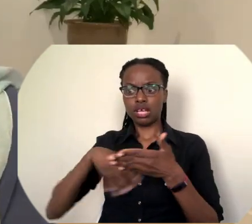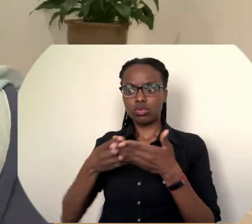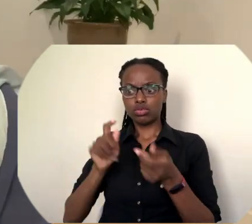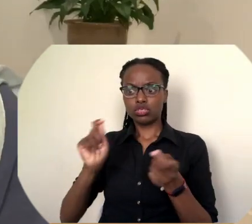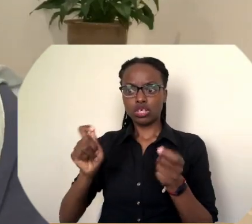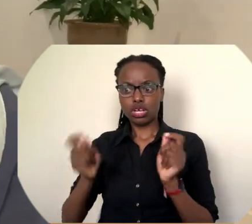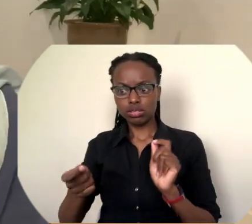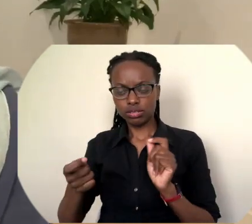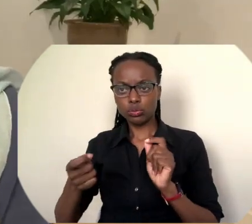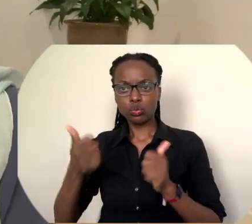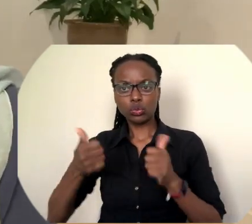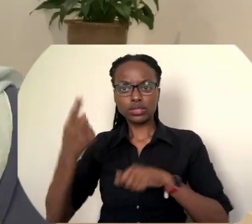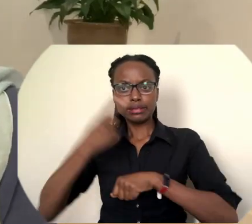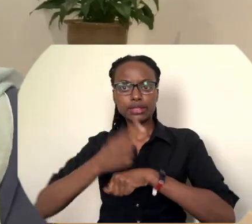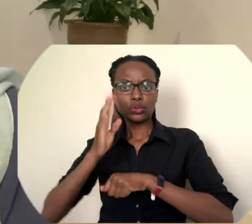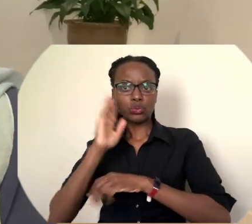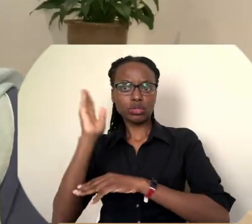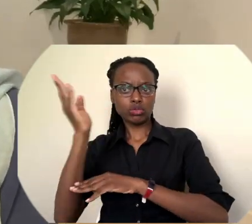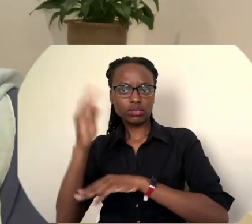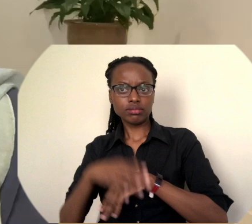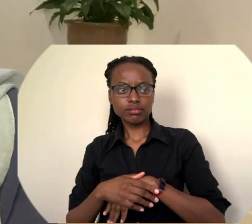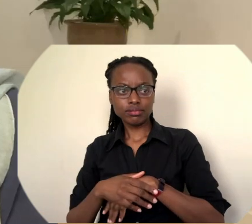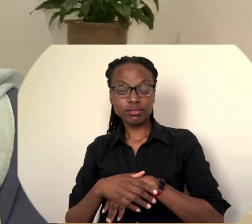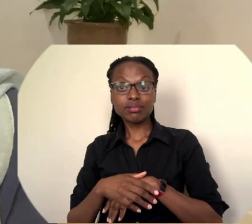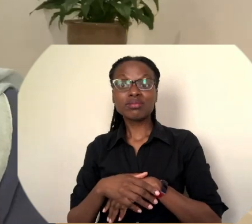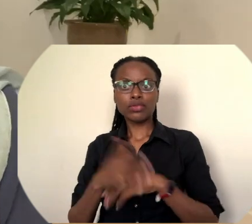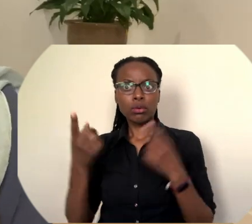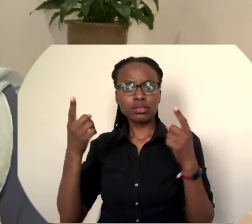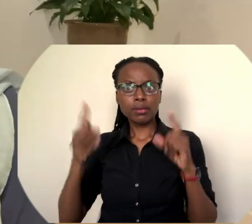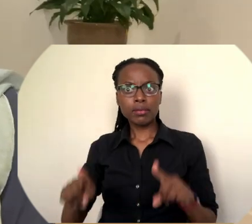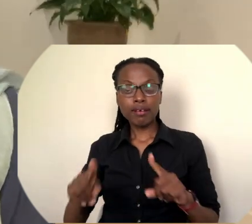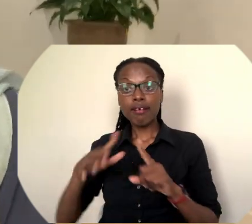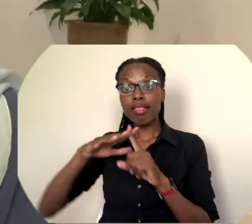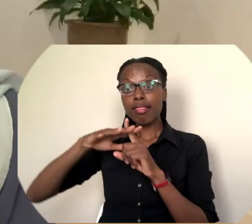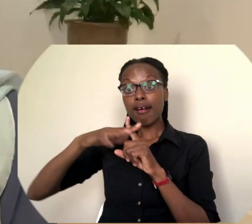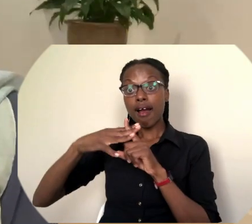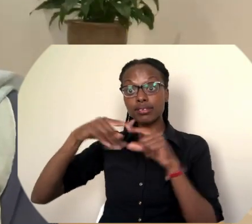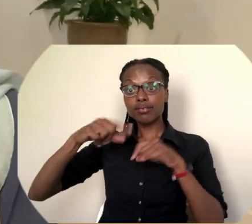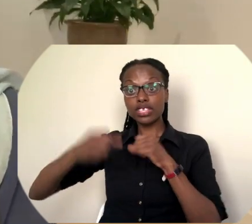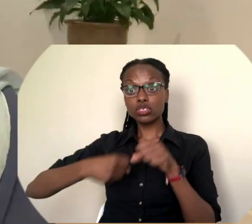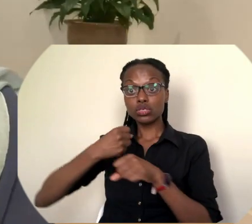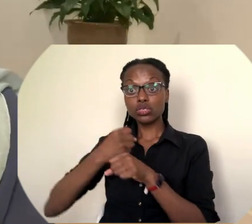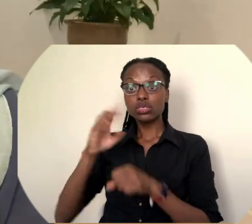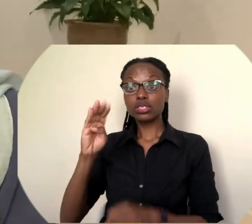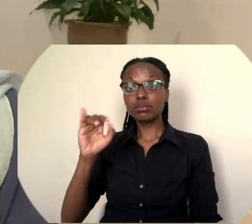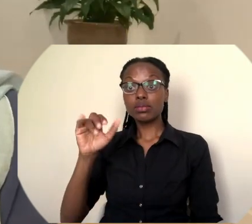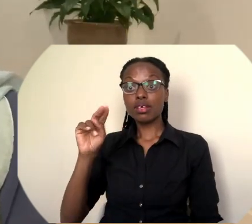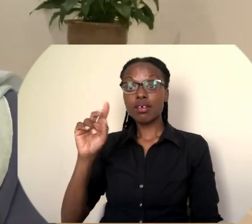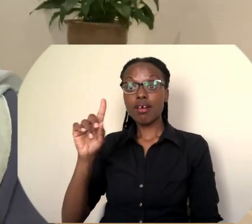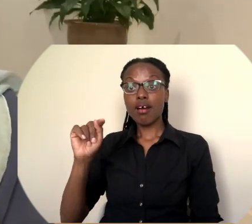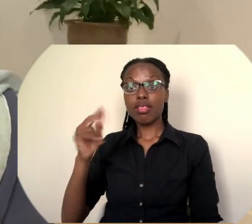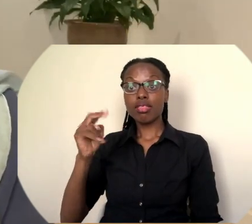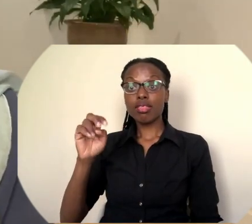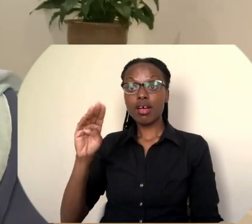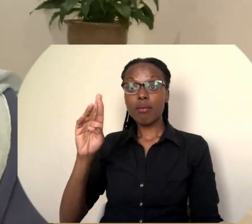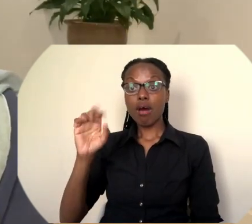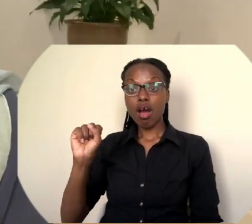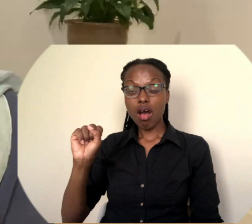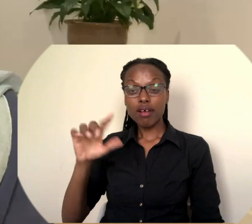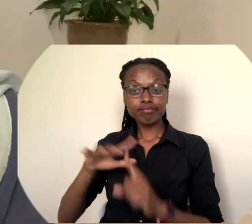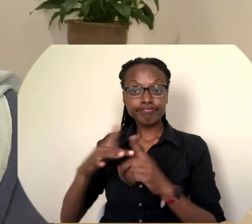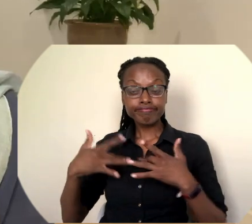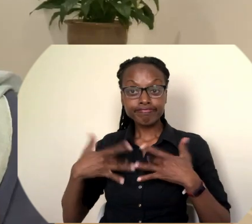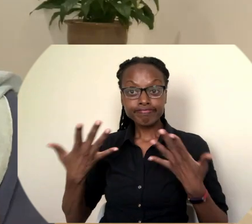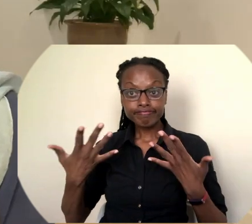reorganize the days that it is being presented. But it's happening. The context of this year's Beyond the